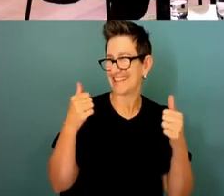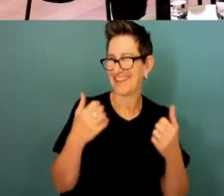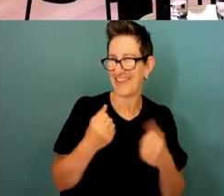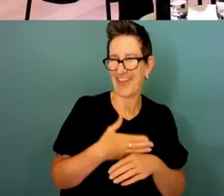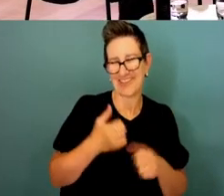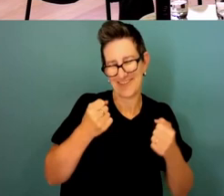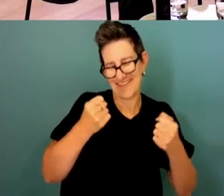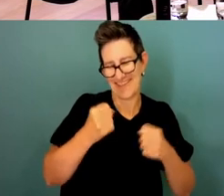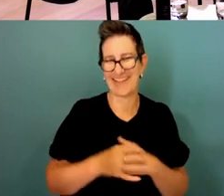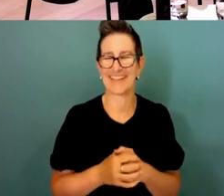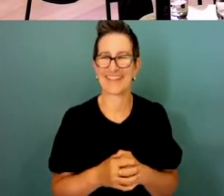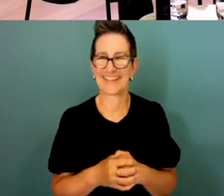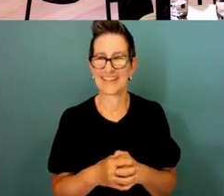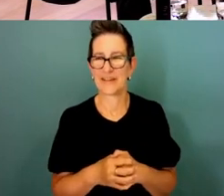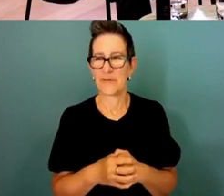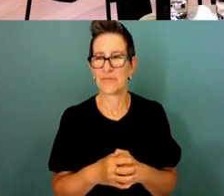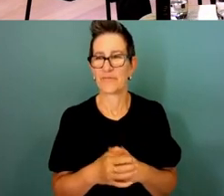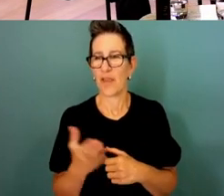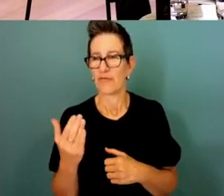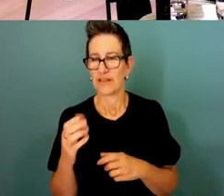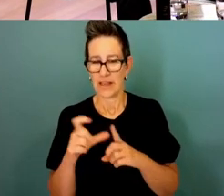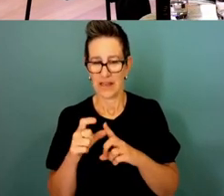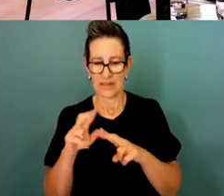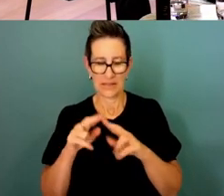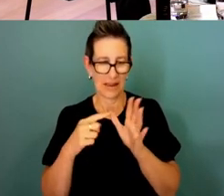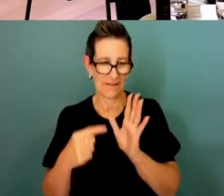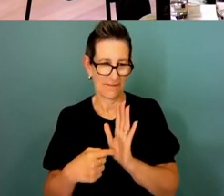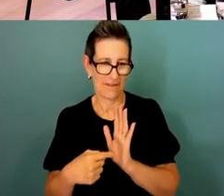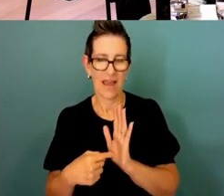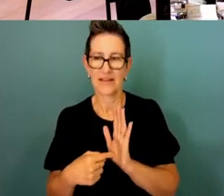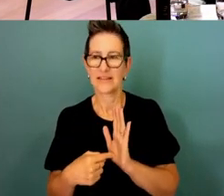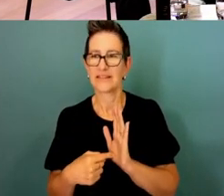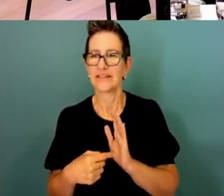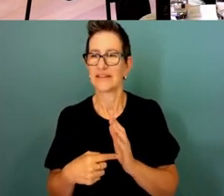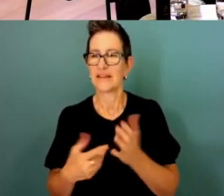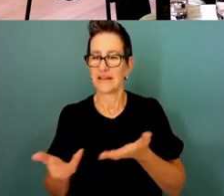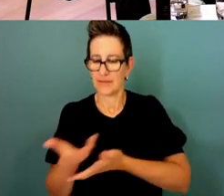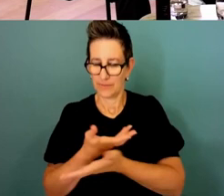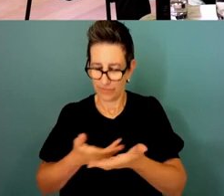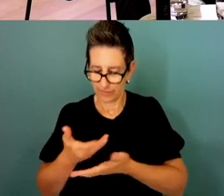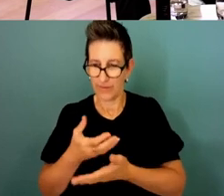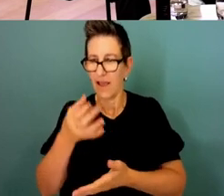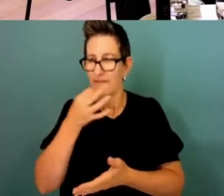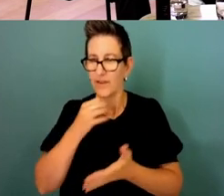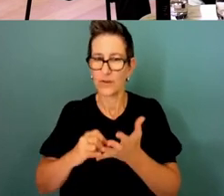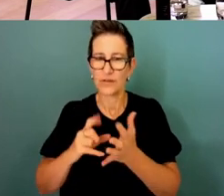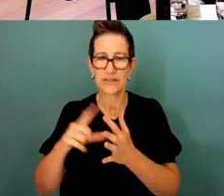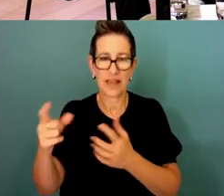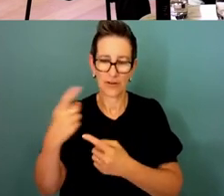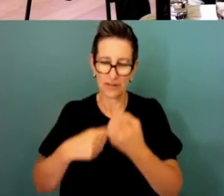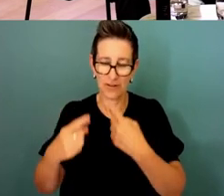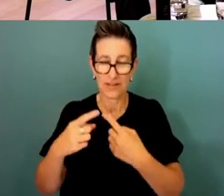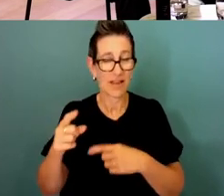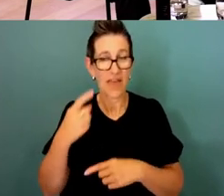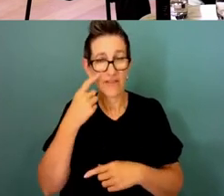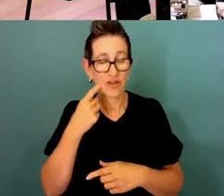that's so funny we had a conversation the other day and a few of the deputy secretaries shared that they had attempted to get into the public service through a graduate program